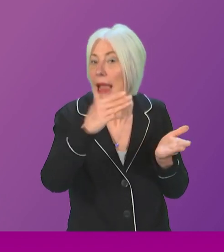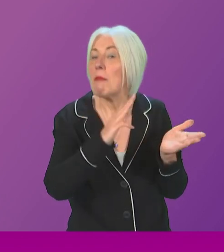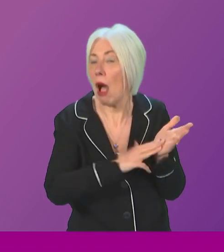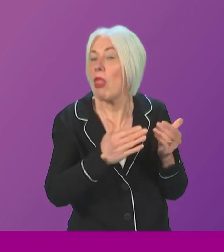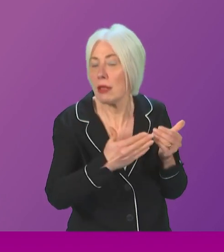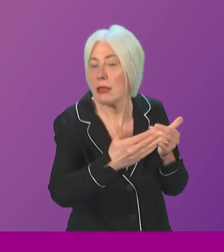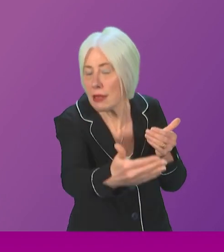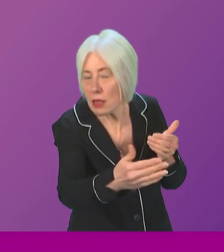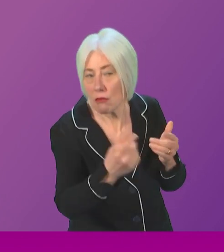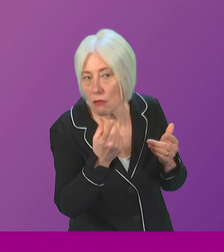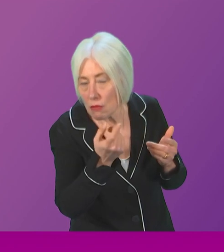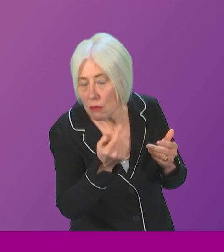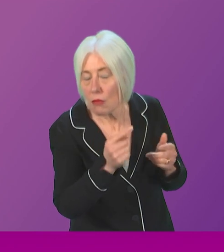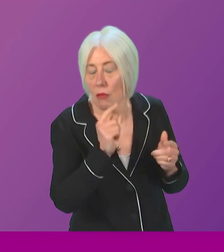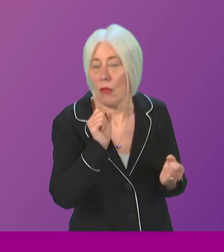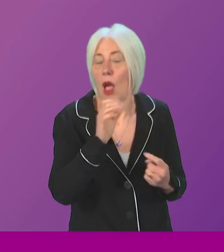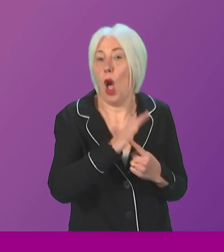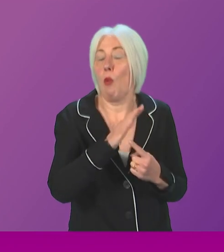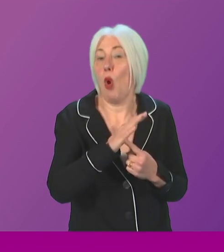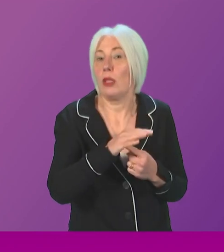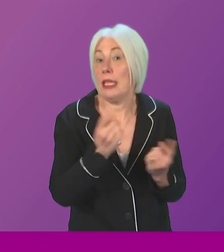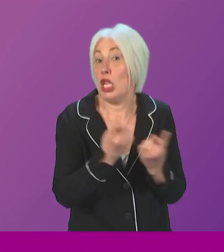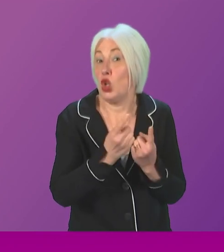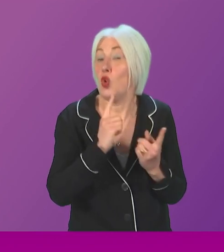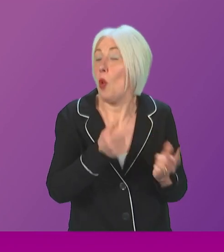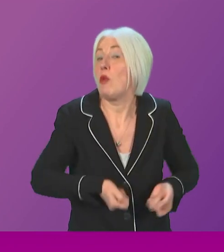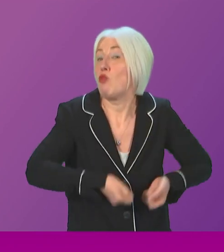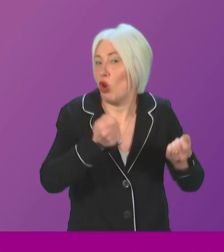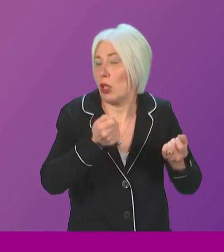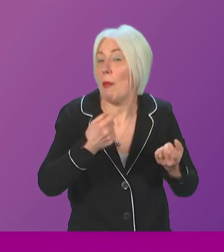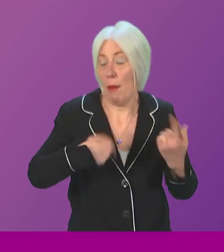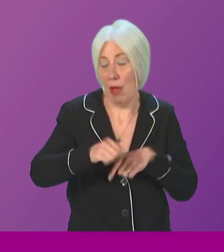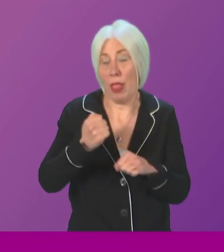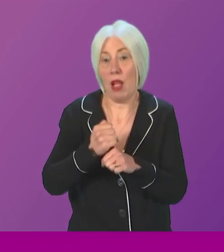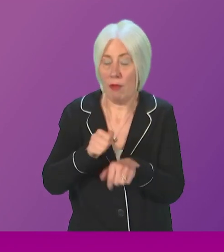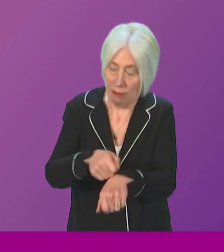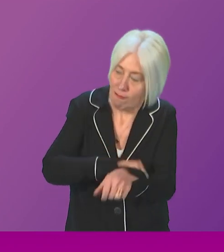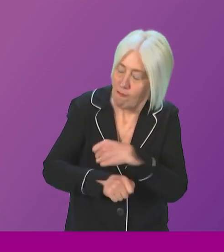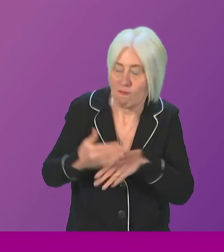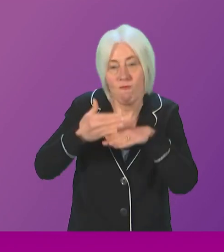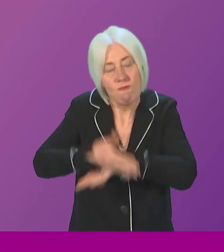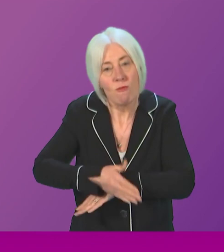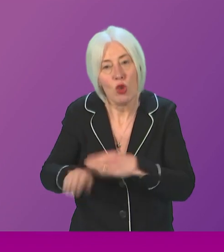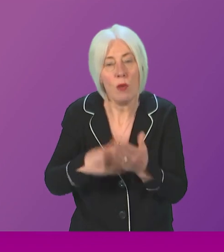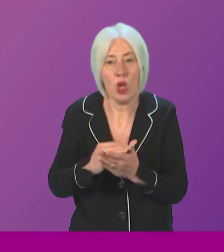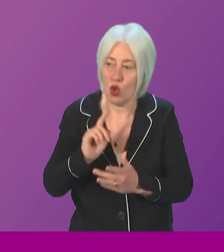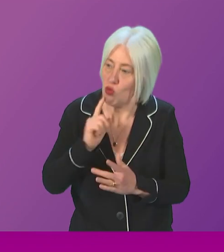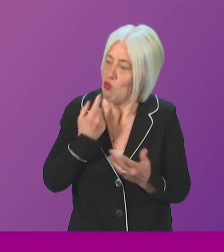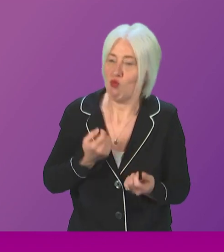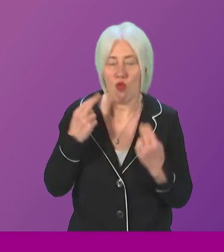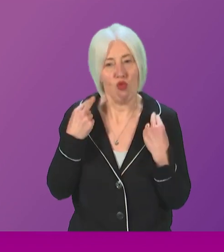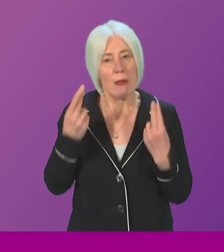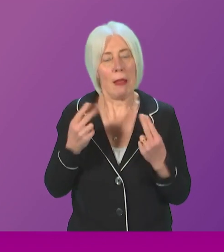is, of course, a very serious matter raised by Anna Sauer. But we are a government that is taking action to ensure that we have resilience on our ferries network.